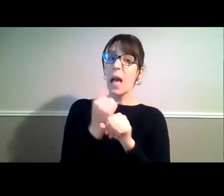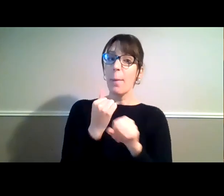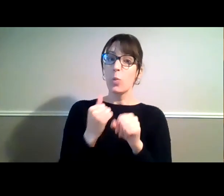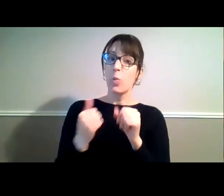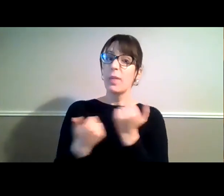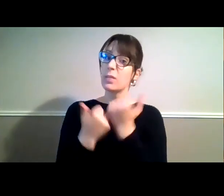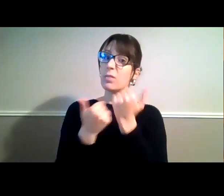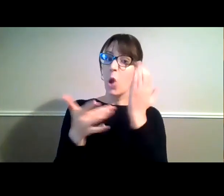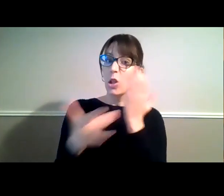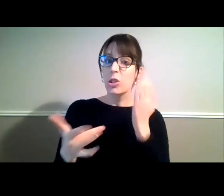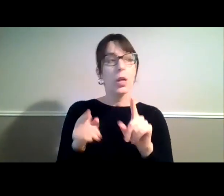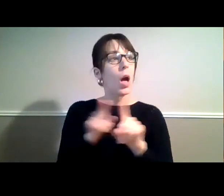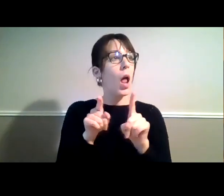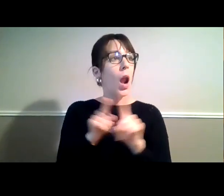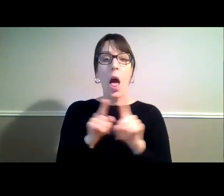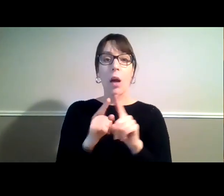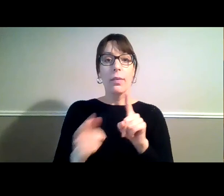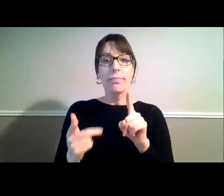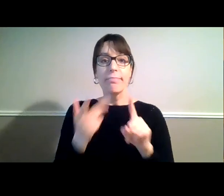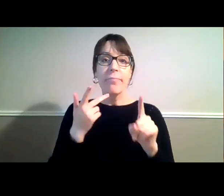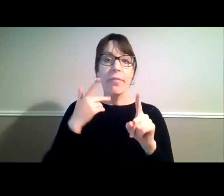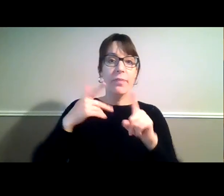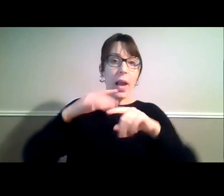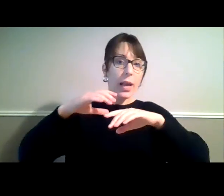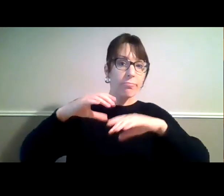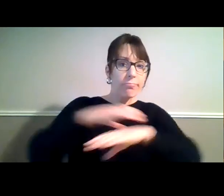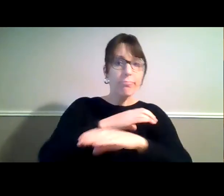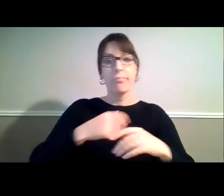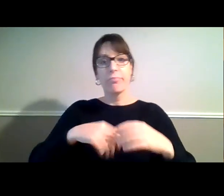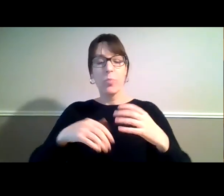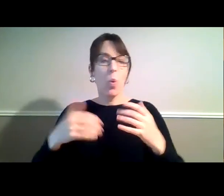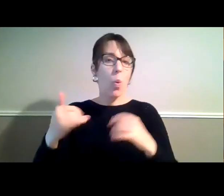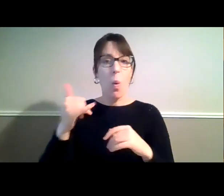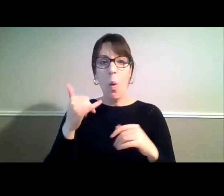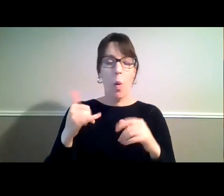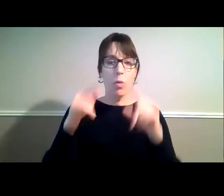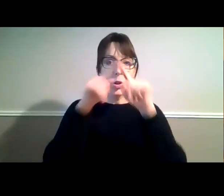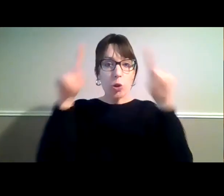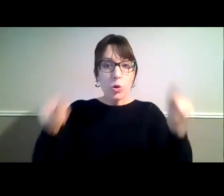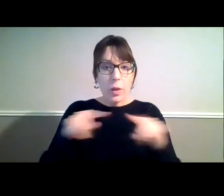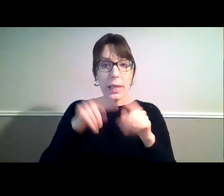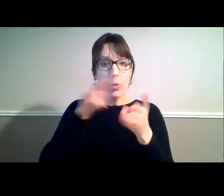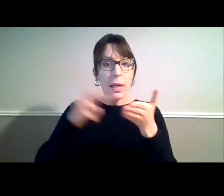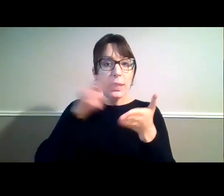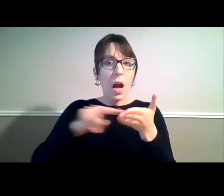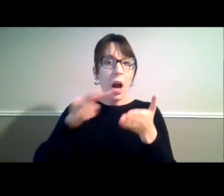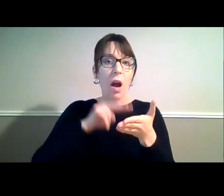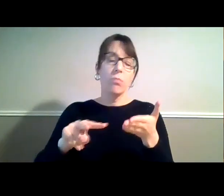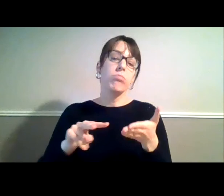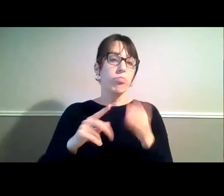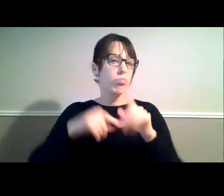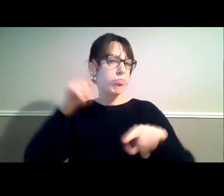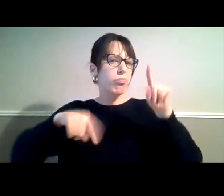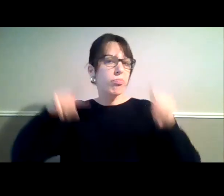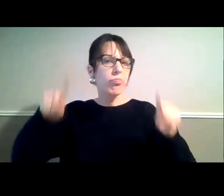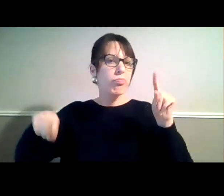prosthetic limbs, screen routing software, but the range of possible solutions is wide and varied. This event